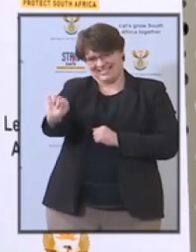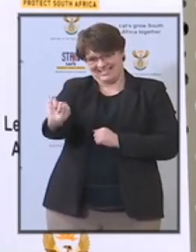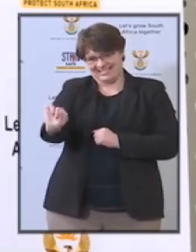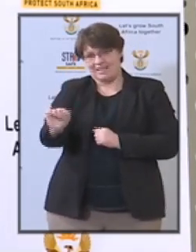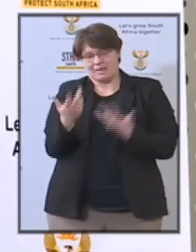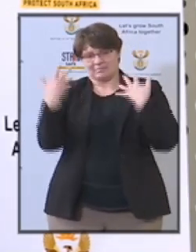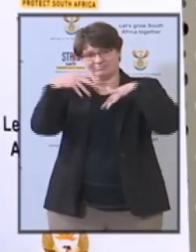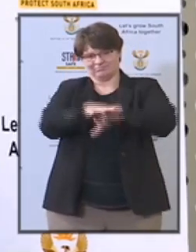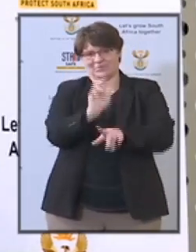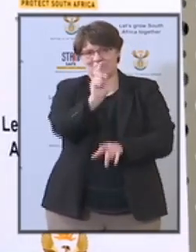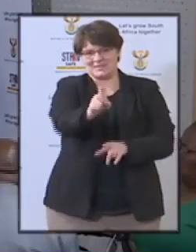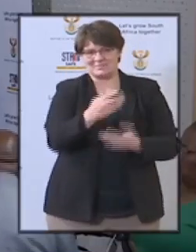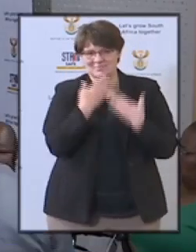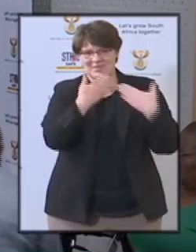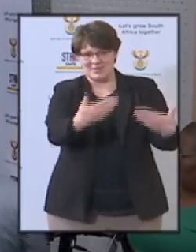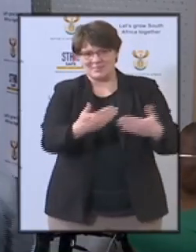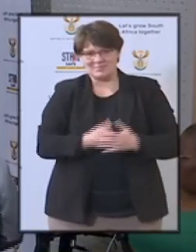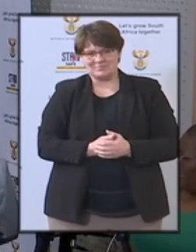such thank you